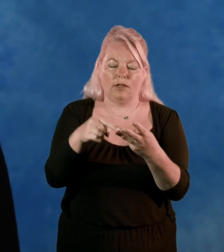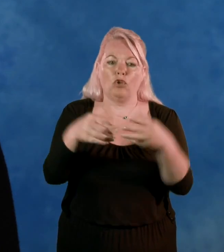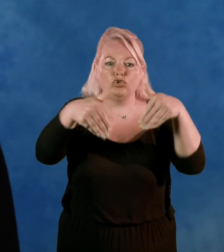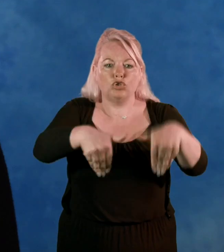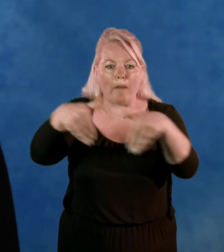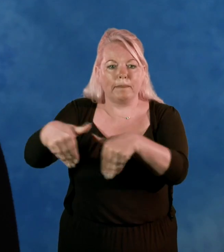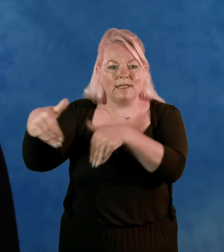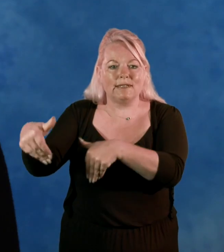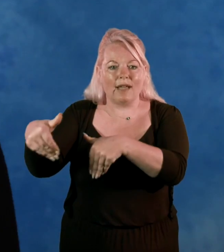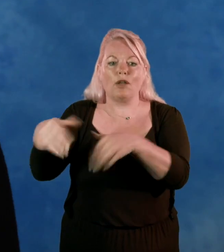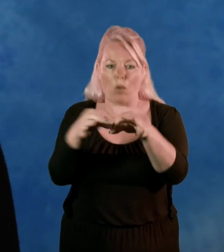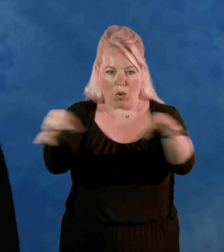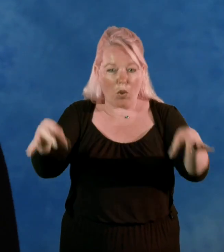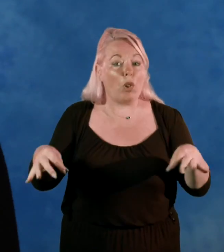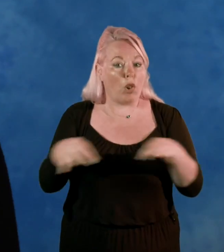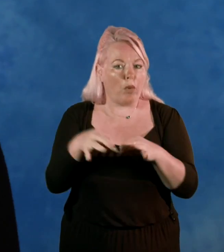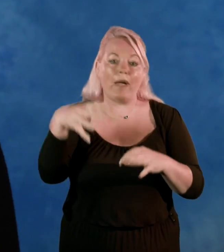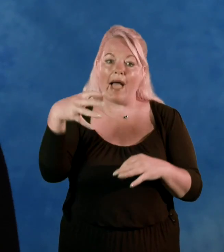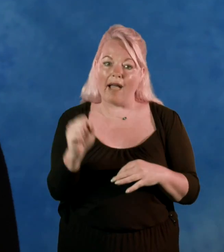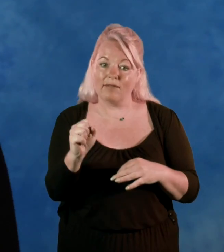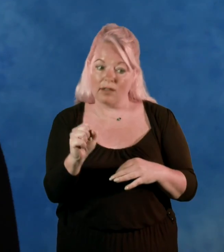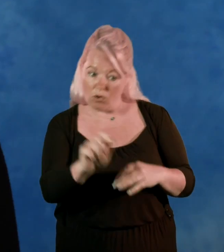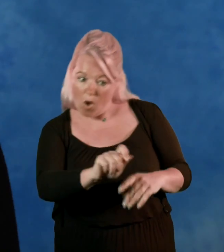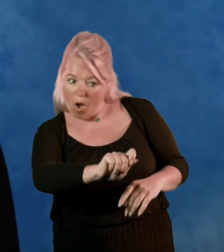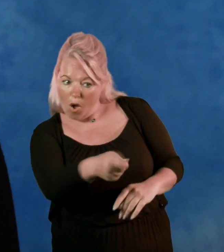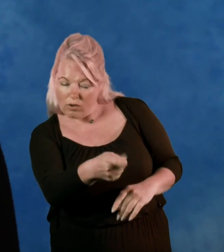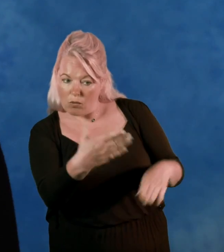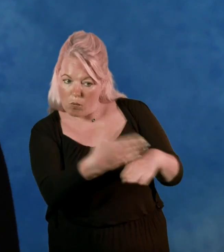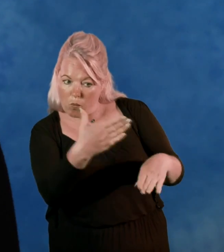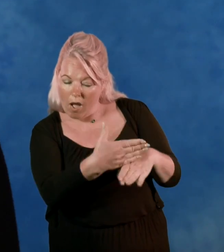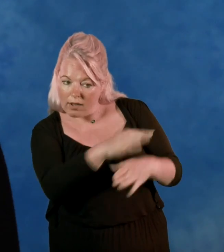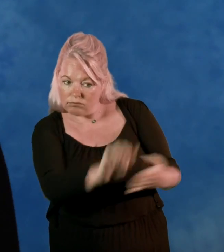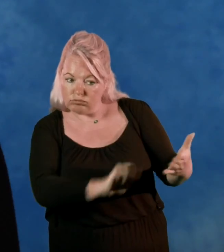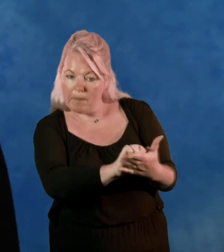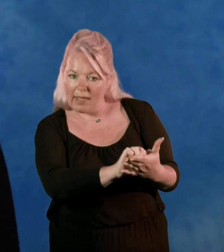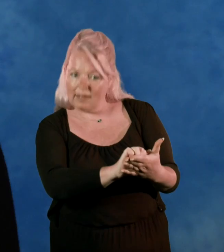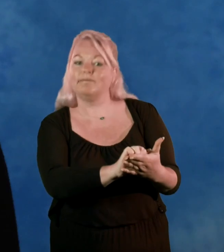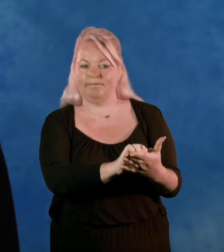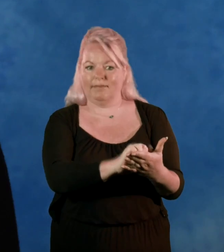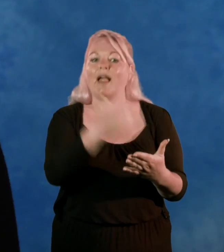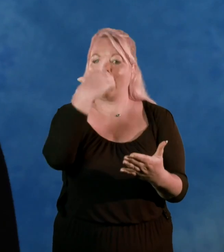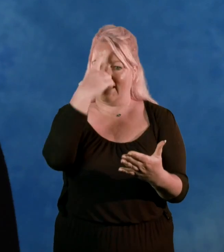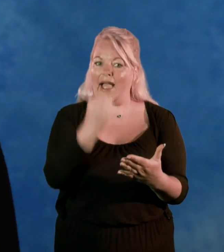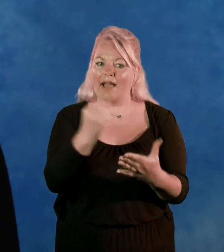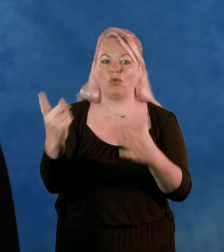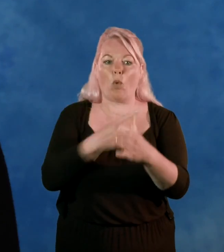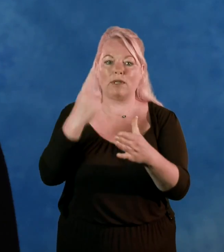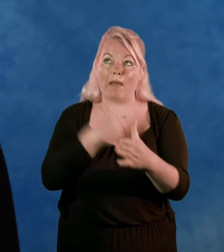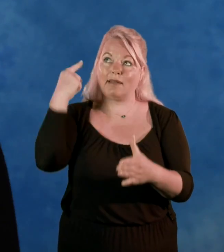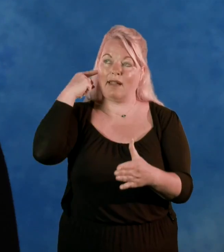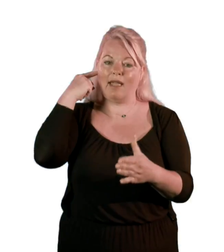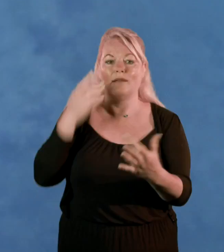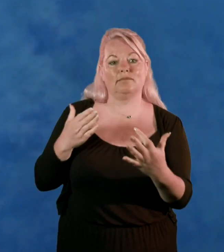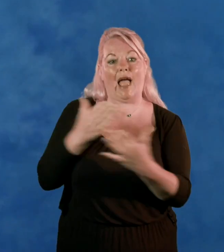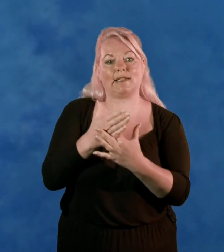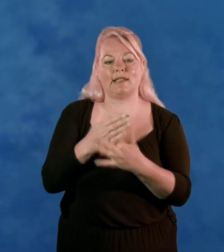and things have loop systems as well and if they're switched on and working properly then they are automatically accessed by the